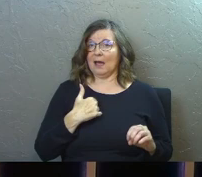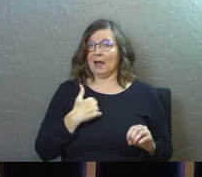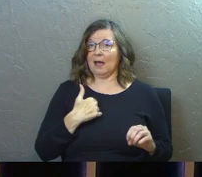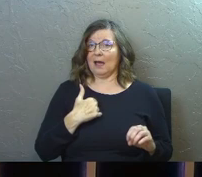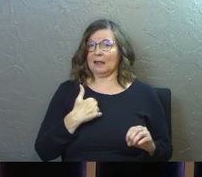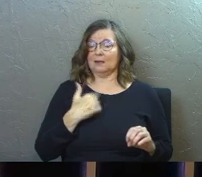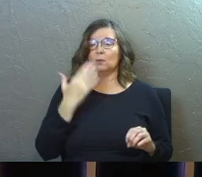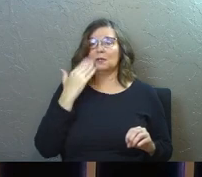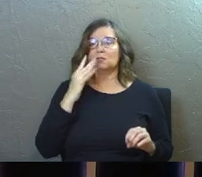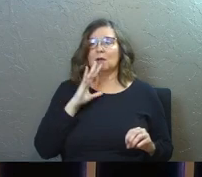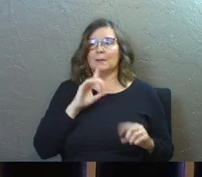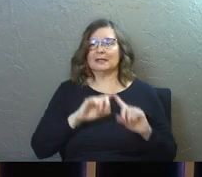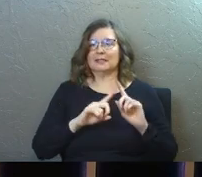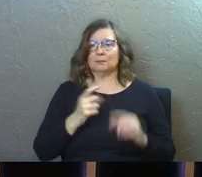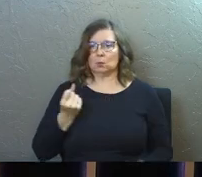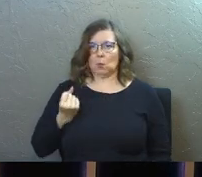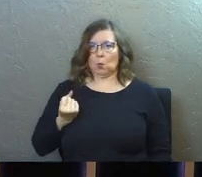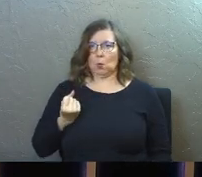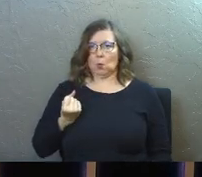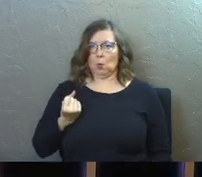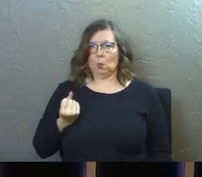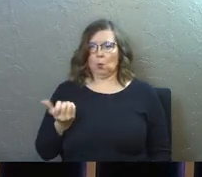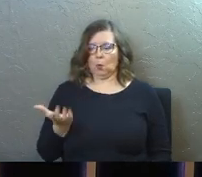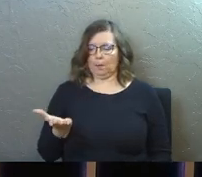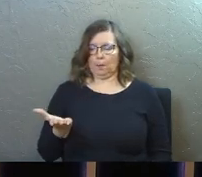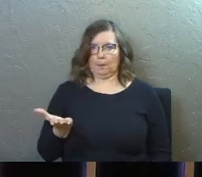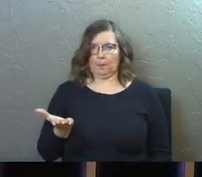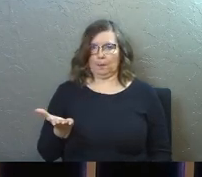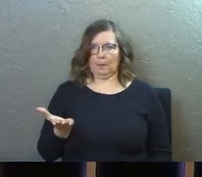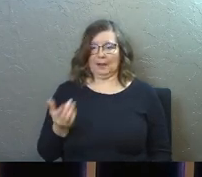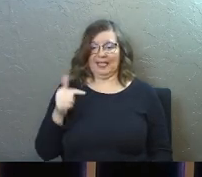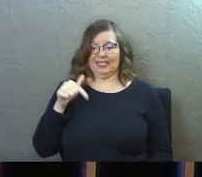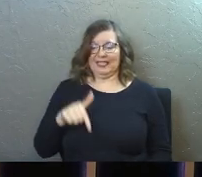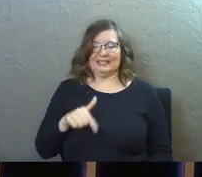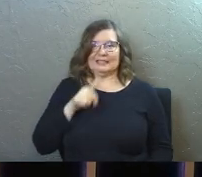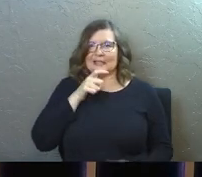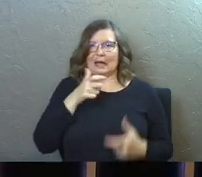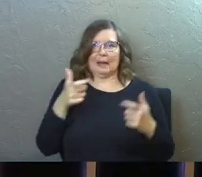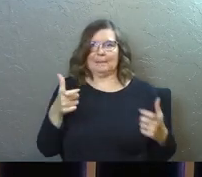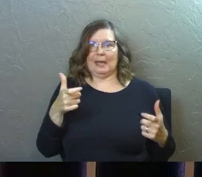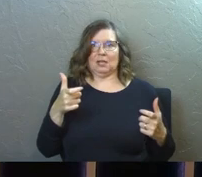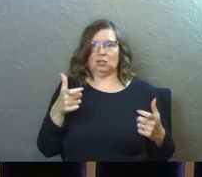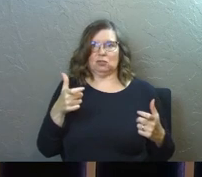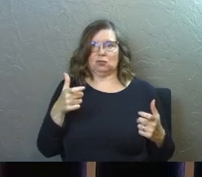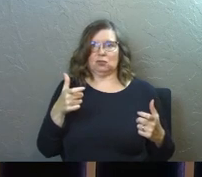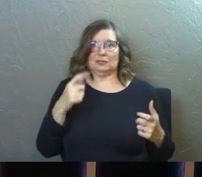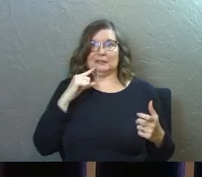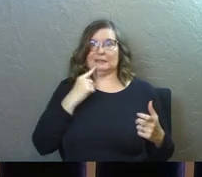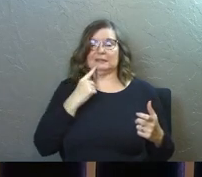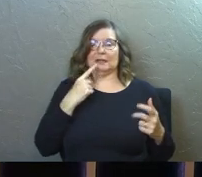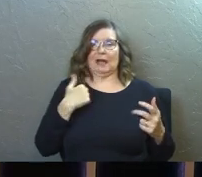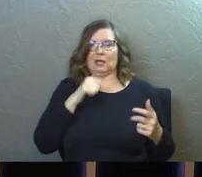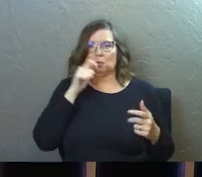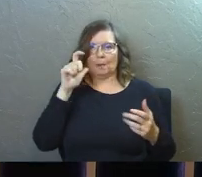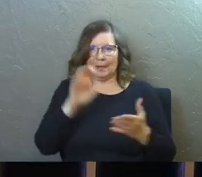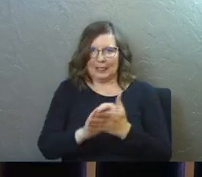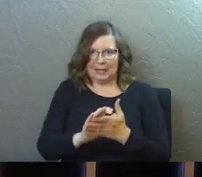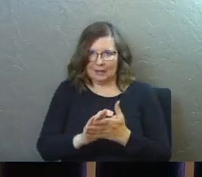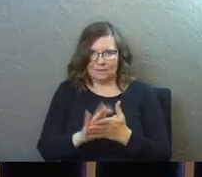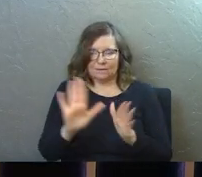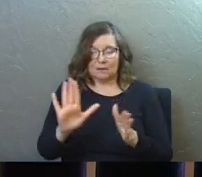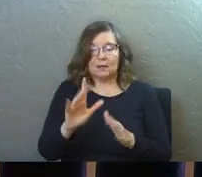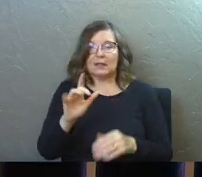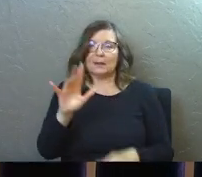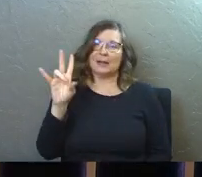an open hand. We talked about that last week too. Um, this is not a major doctrine. I don't believe there are major